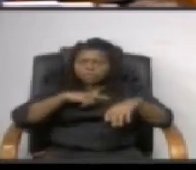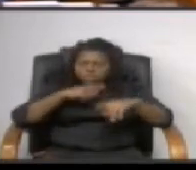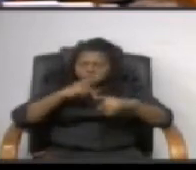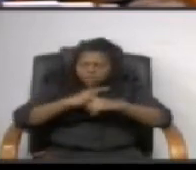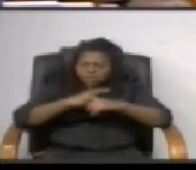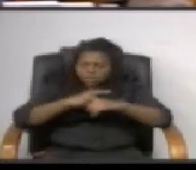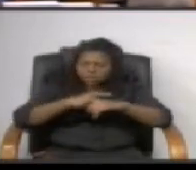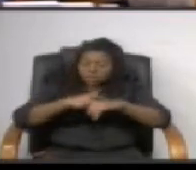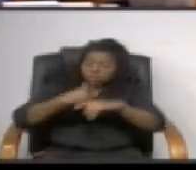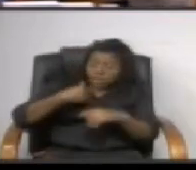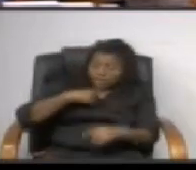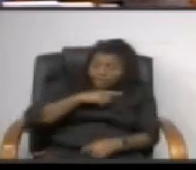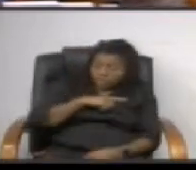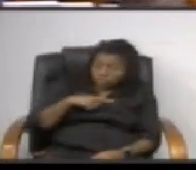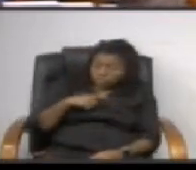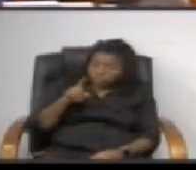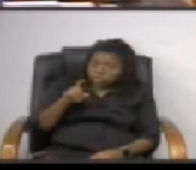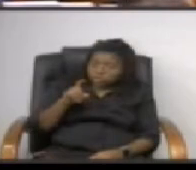legislation